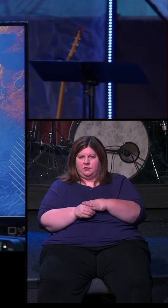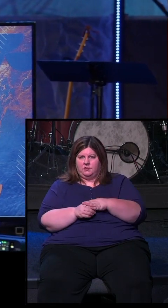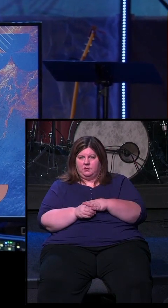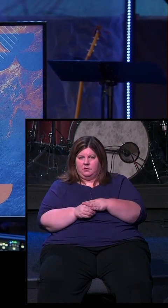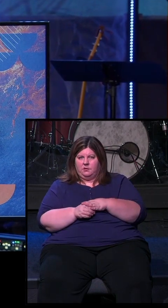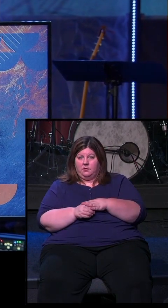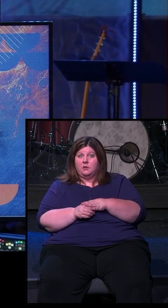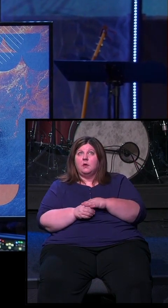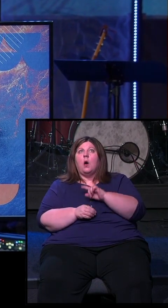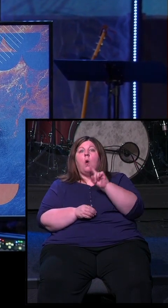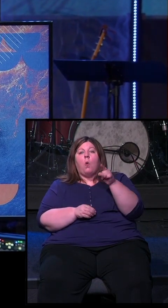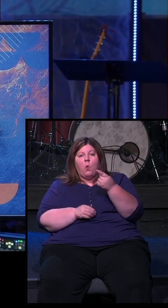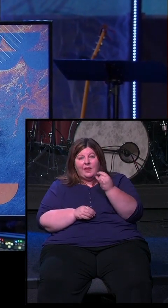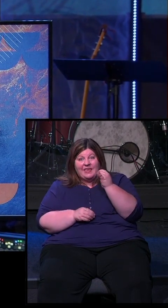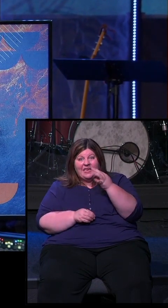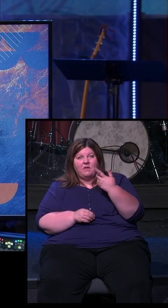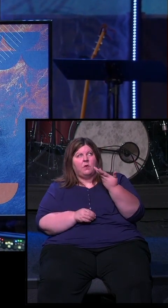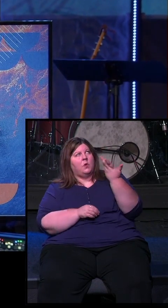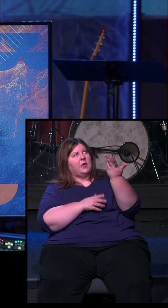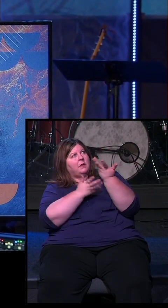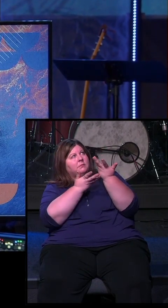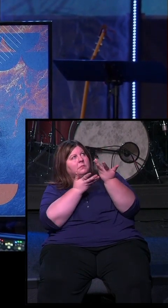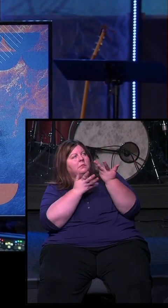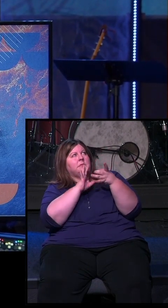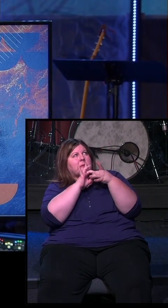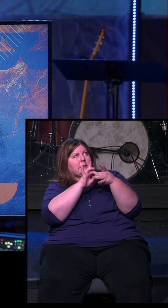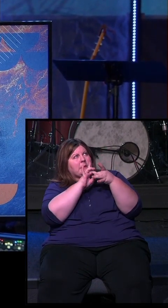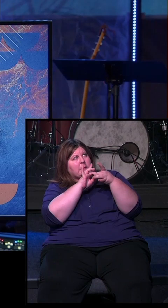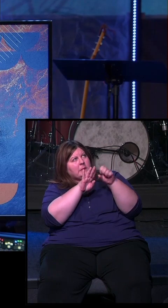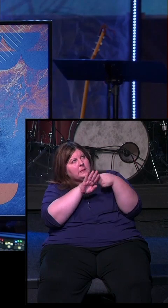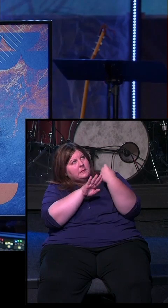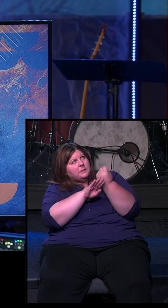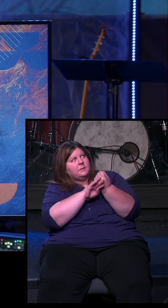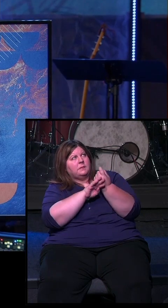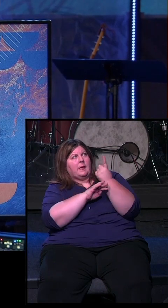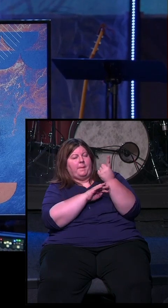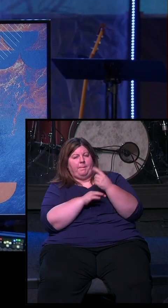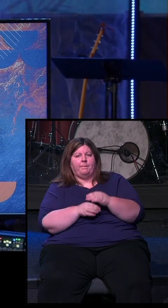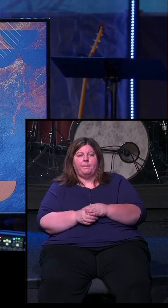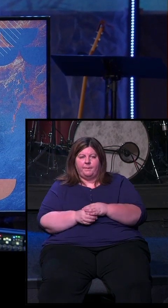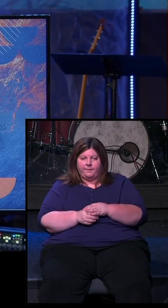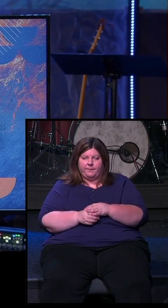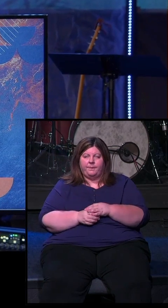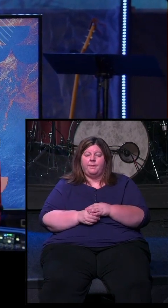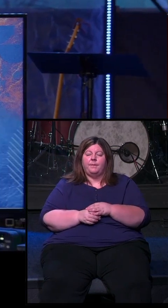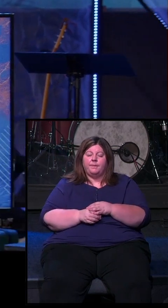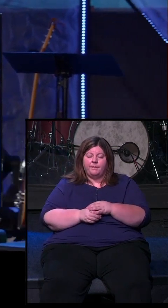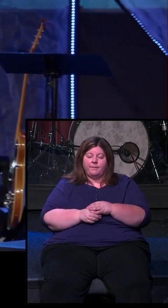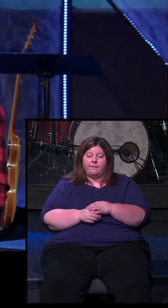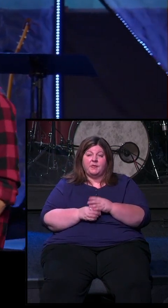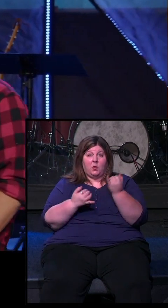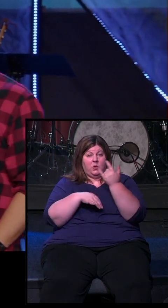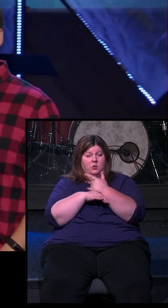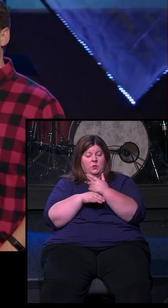Only if we invest. Only if we anchor in them. Do they make our lives secure? So we're looking at this today.